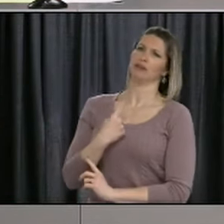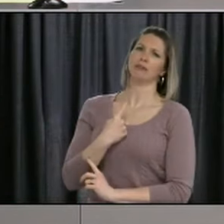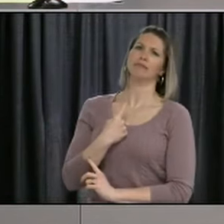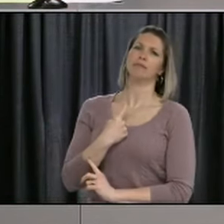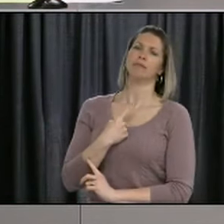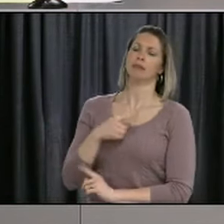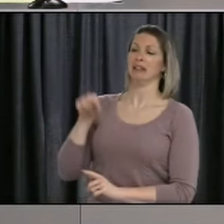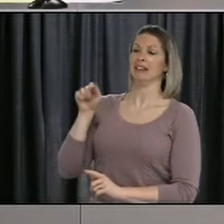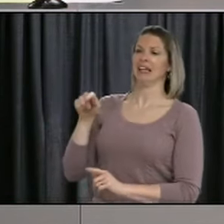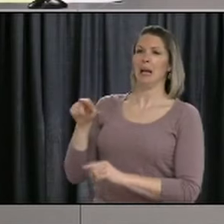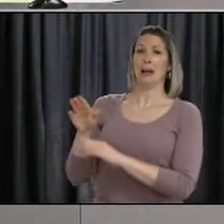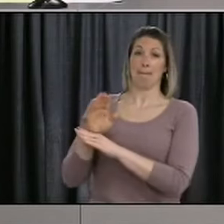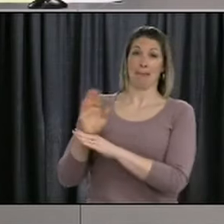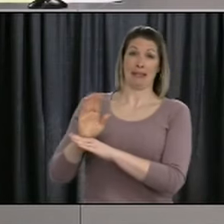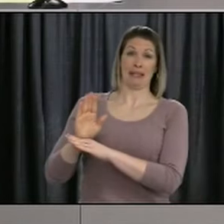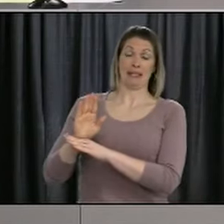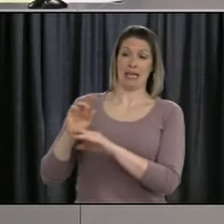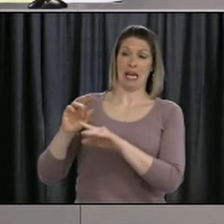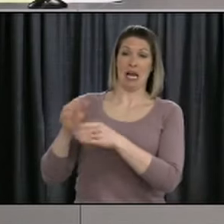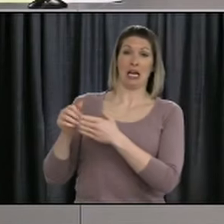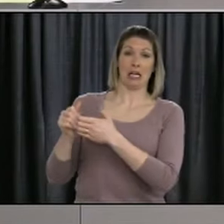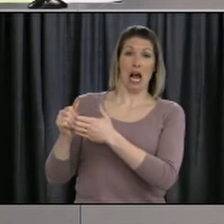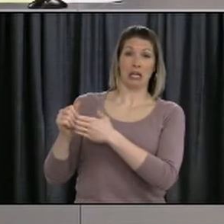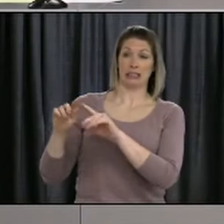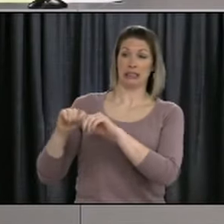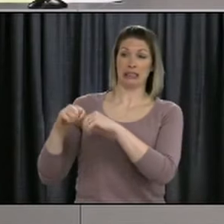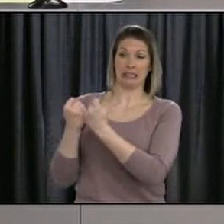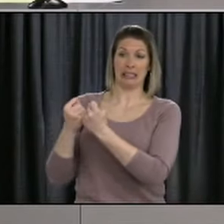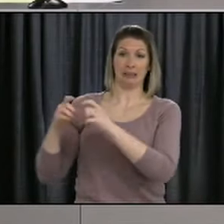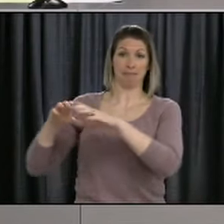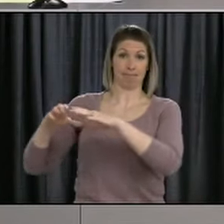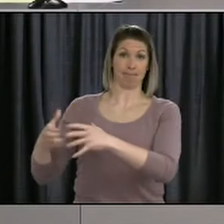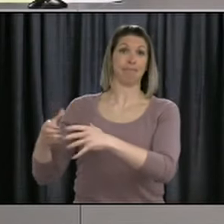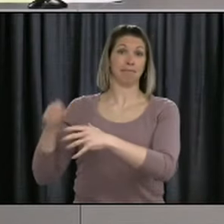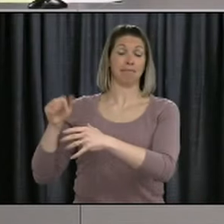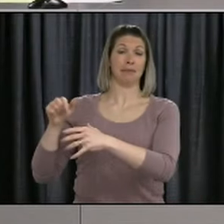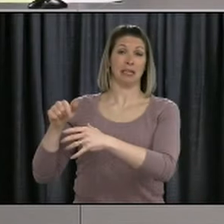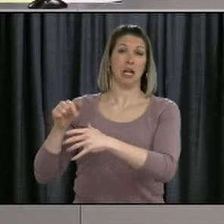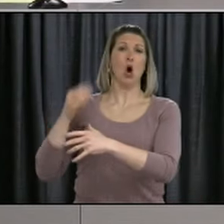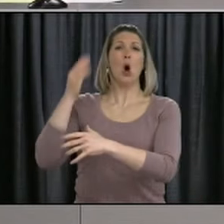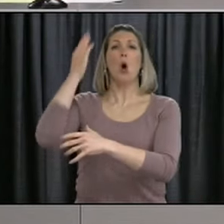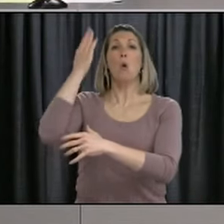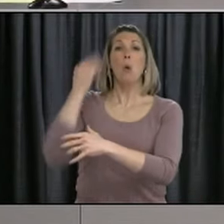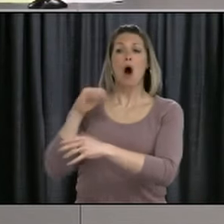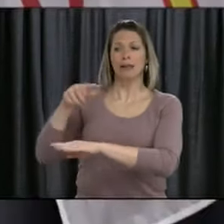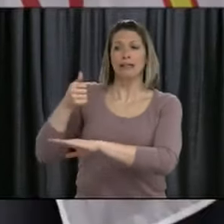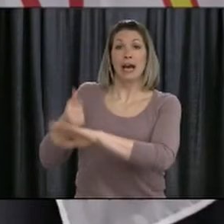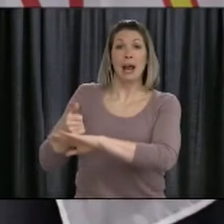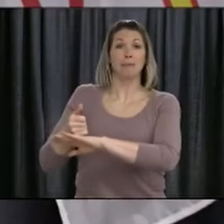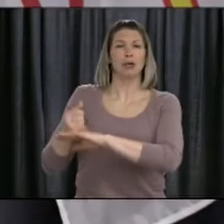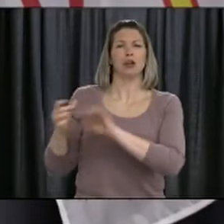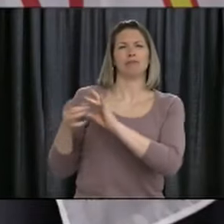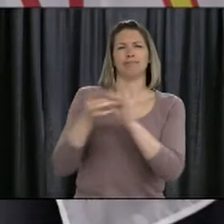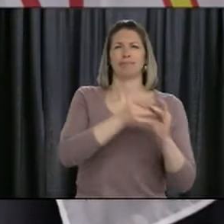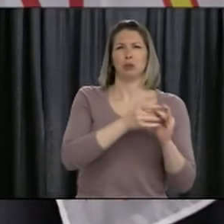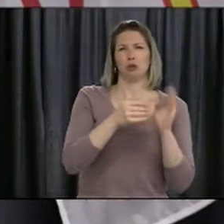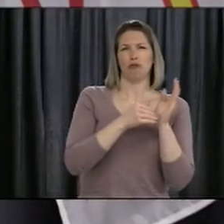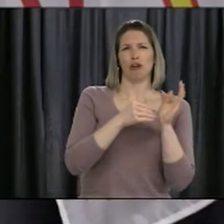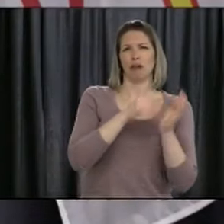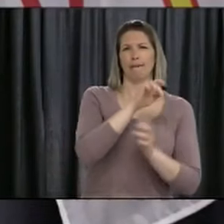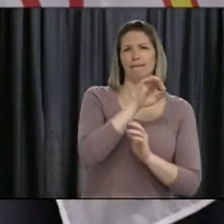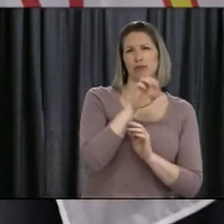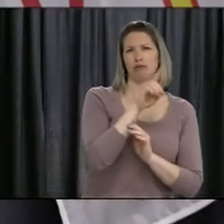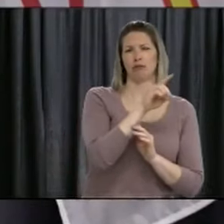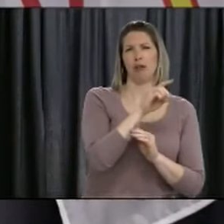the alerts that the Chief Medical Officer has just mentioned today. So, you know, you can imagine the number of questions that, you know, businesses